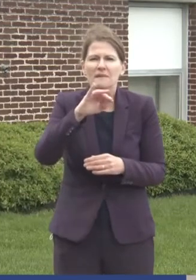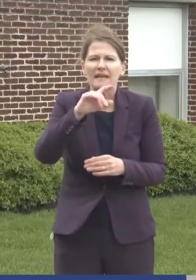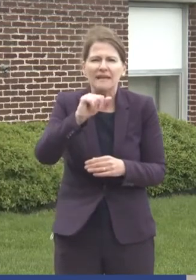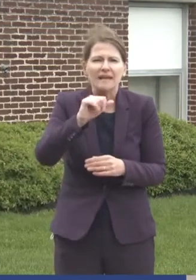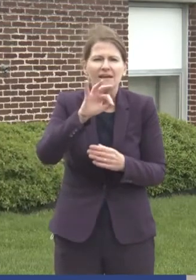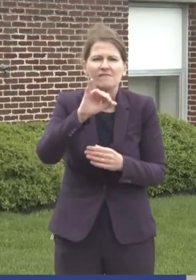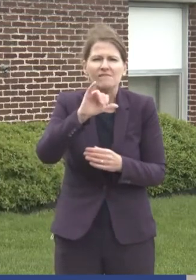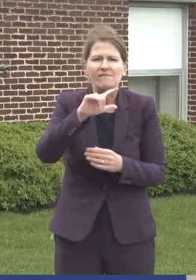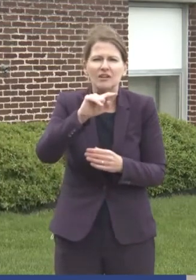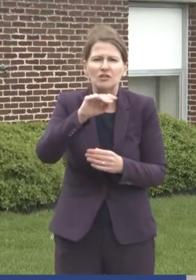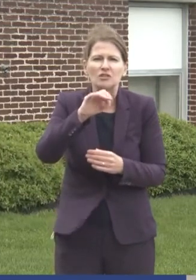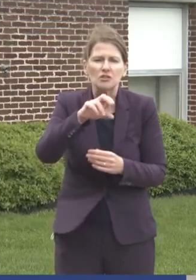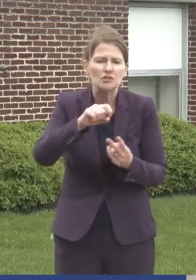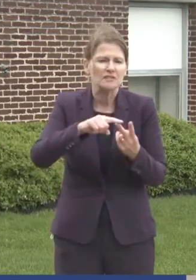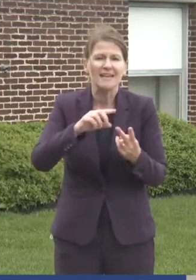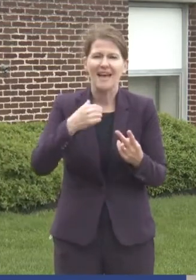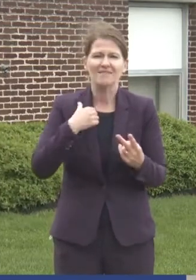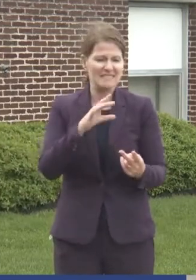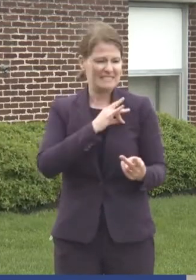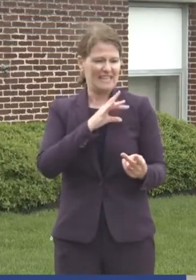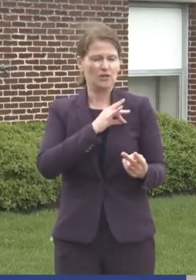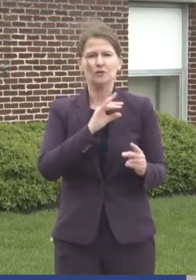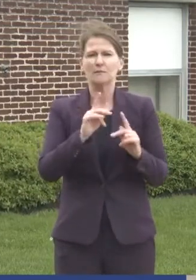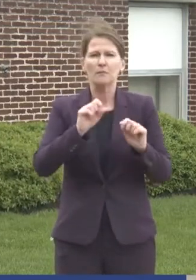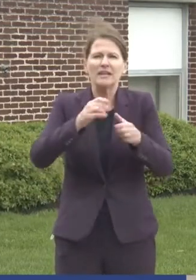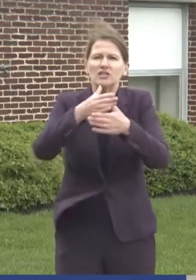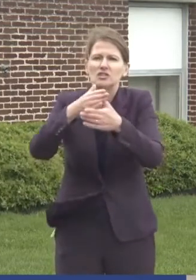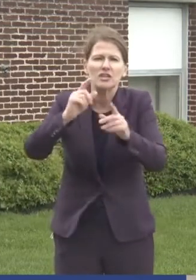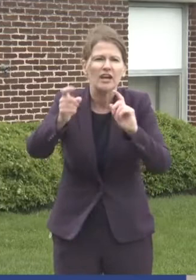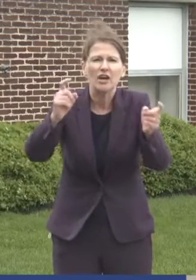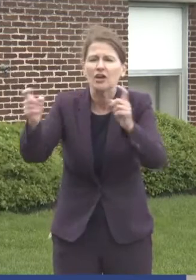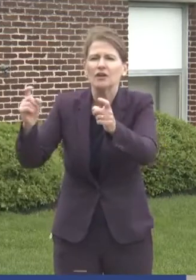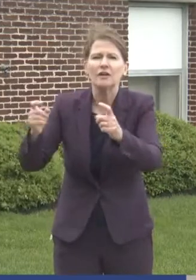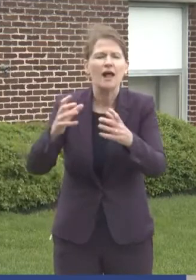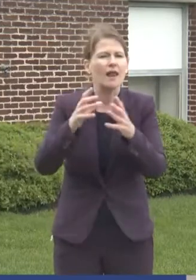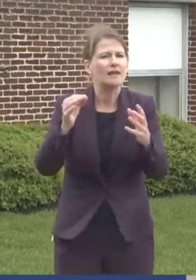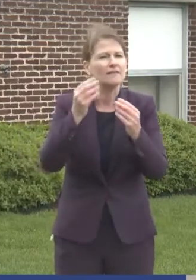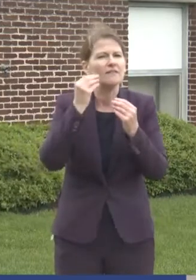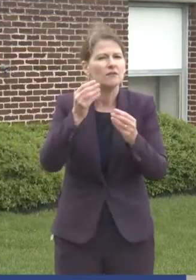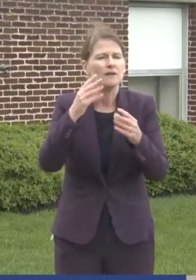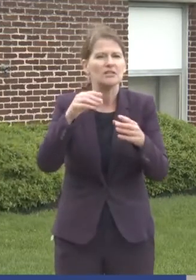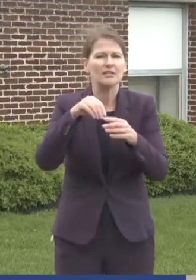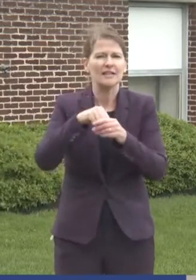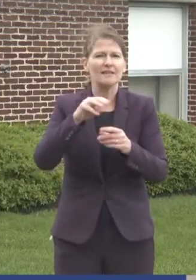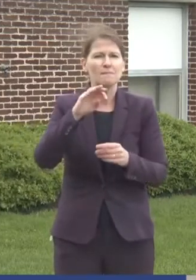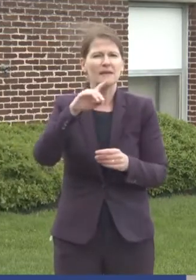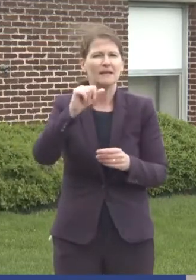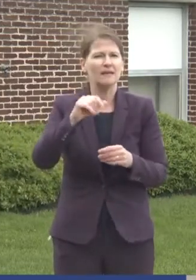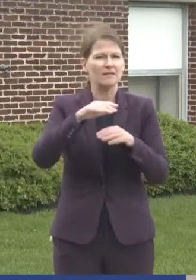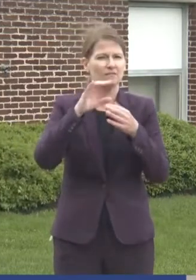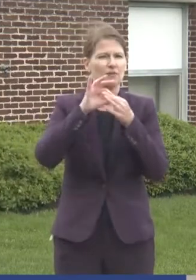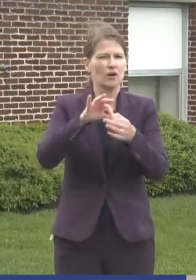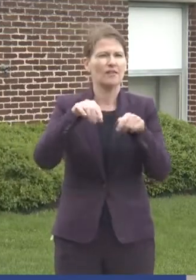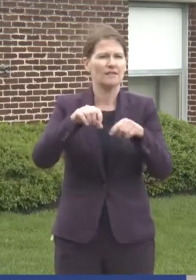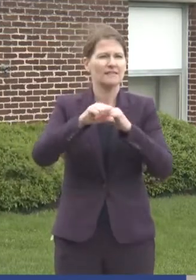stickers that people can share. So a lot of information coming out in the media on this campaign.